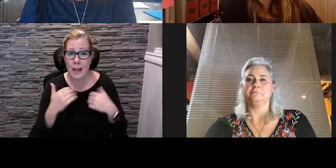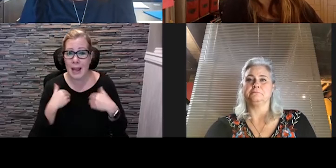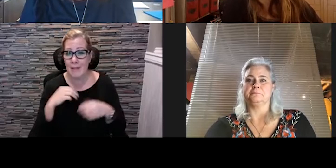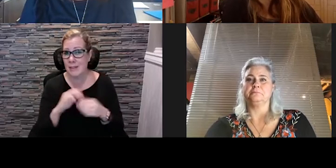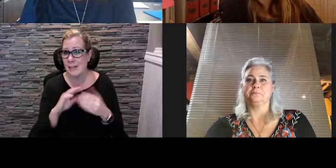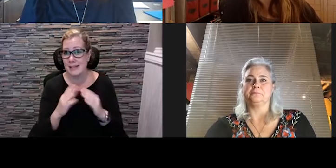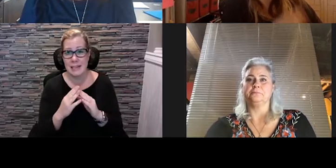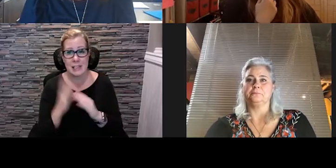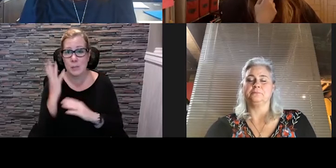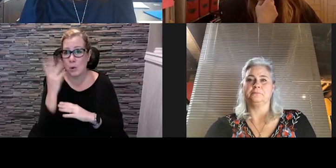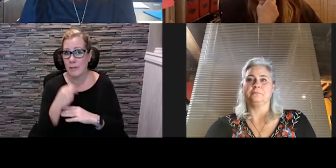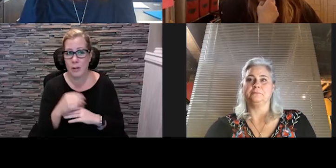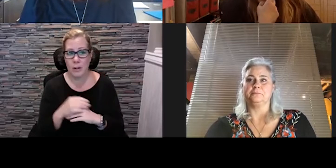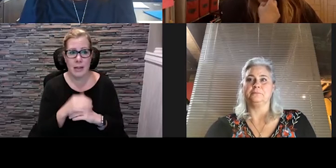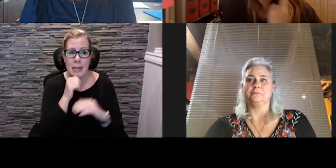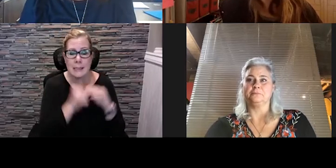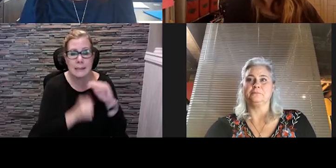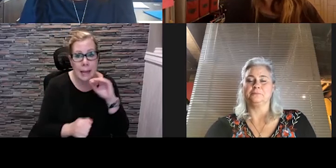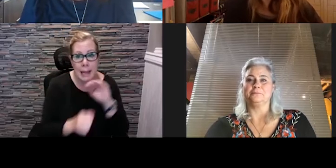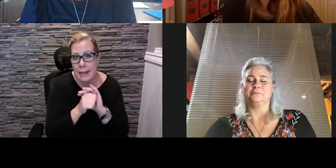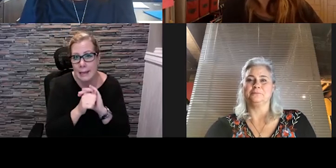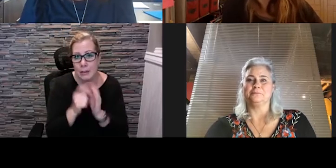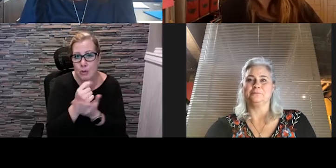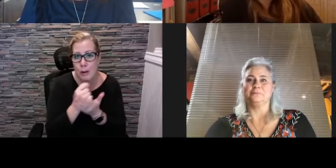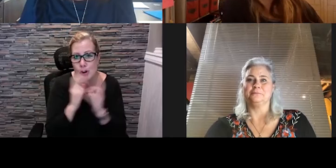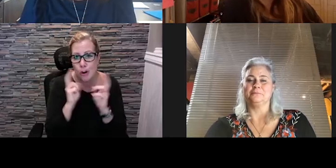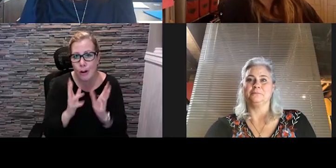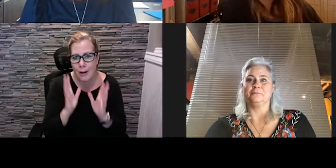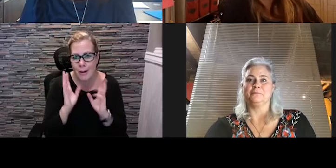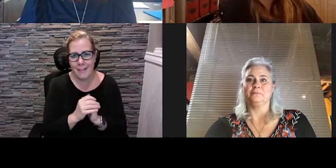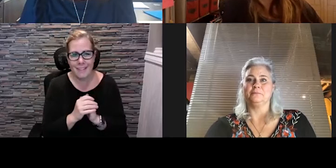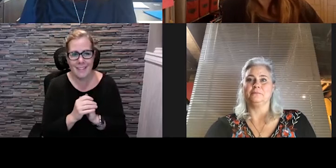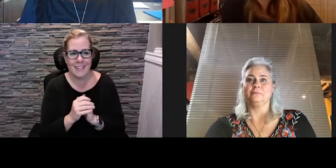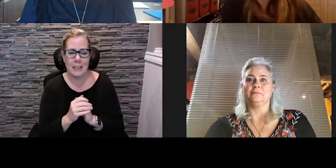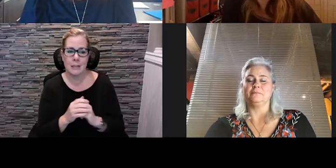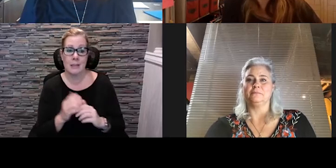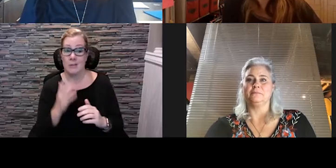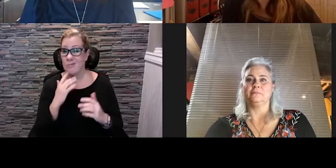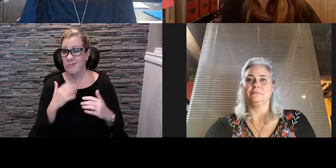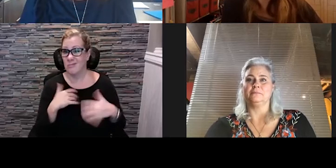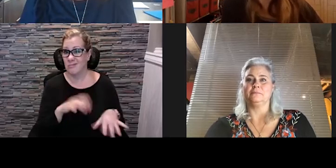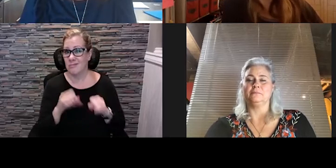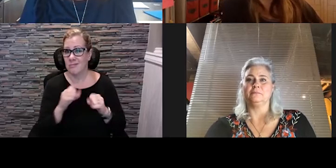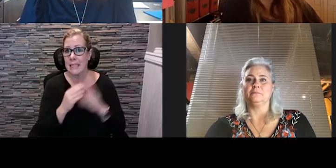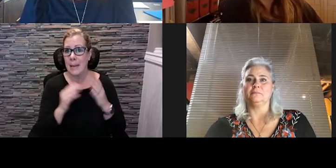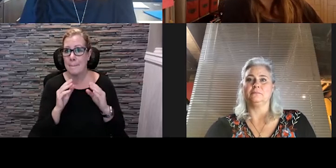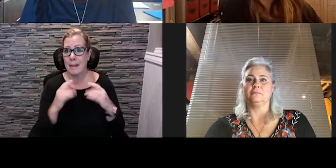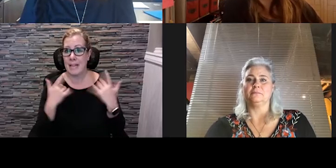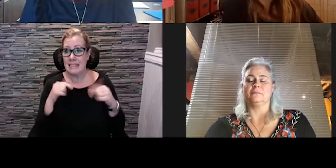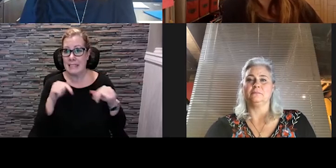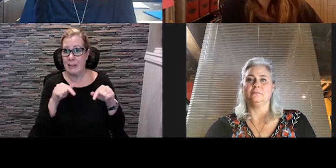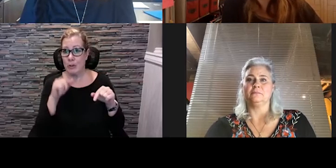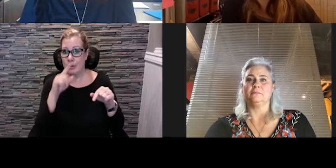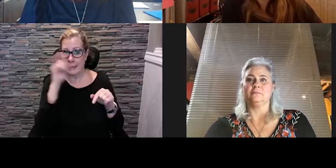it's a hidden treasure basically and we have organized casa mexico have organized some events here in the summer we organized